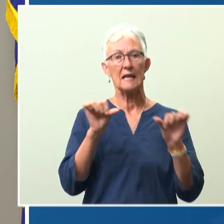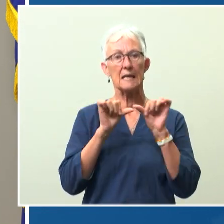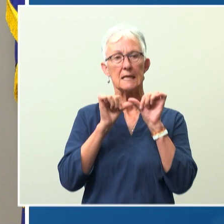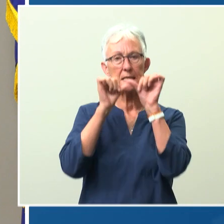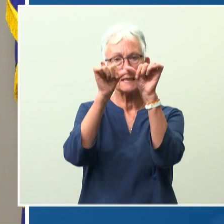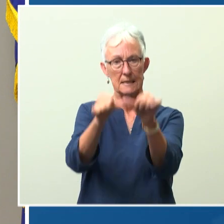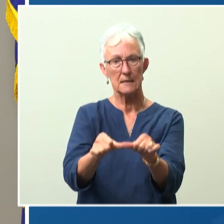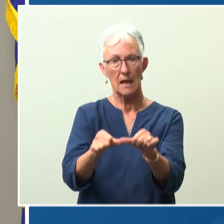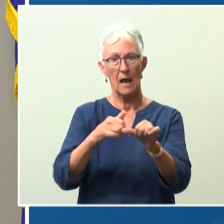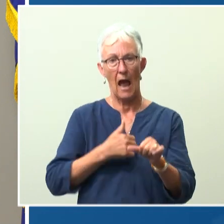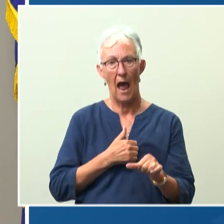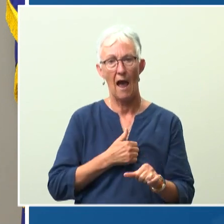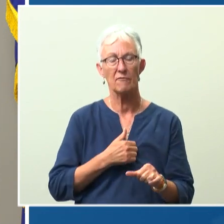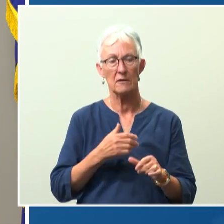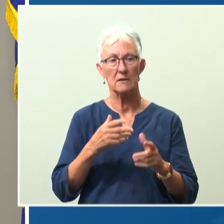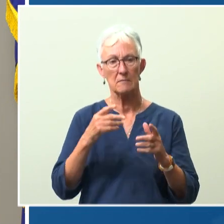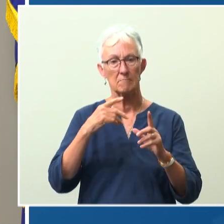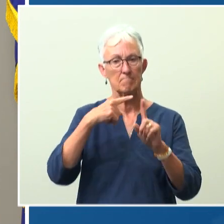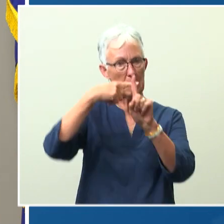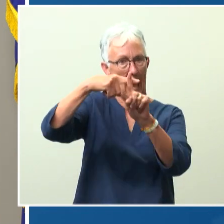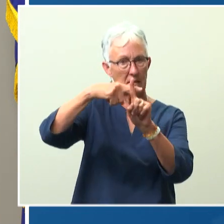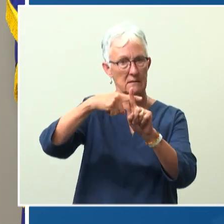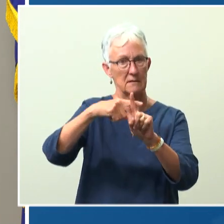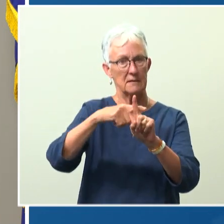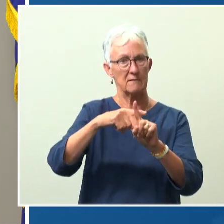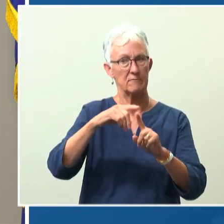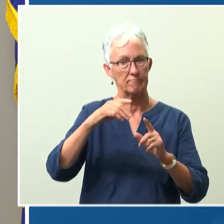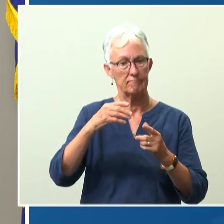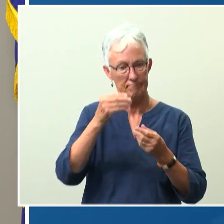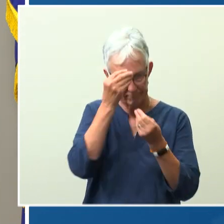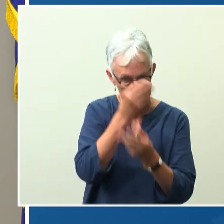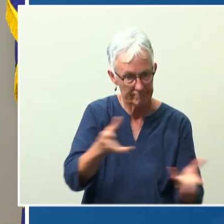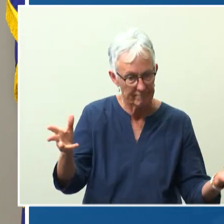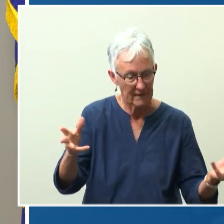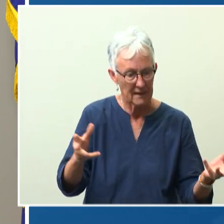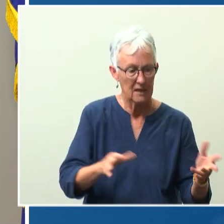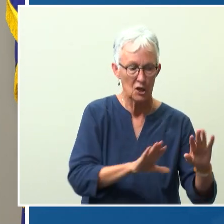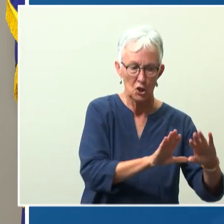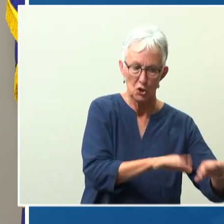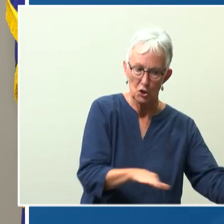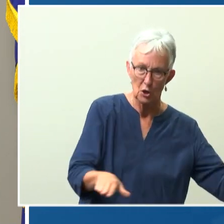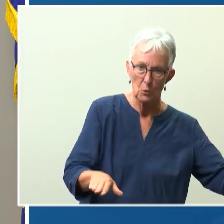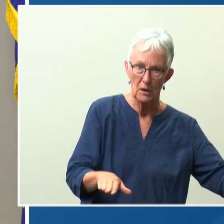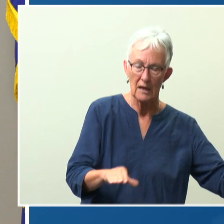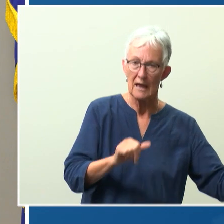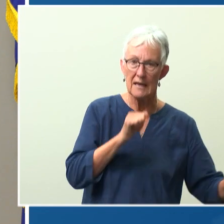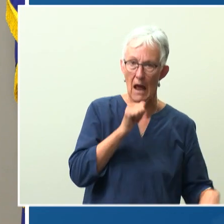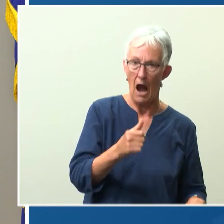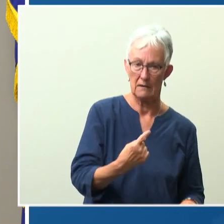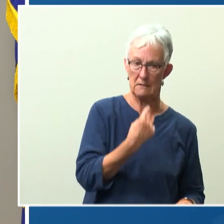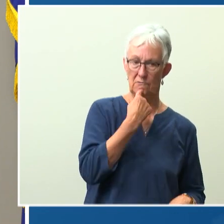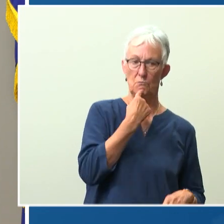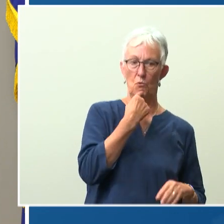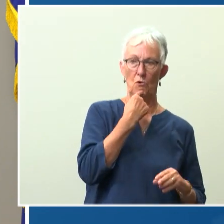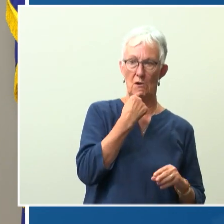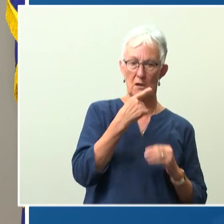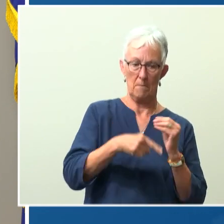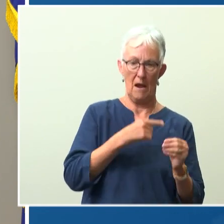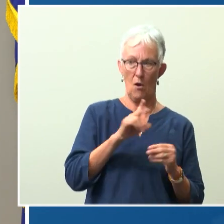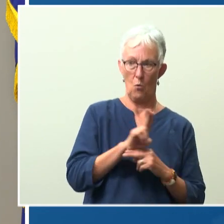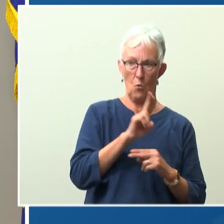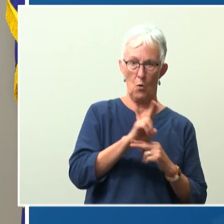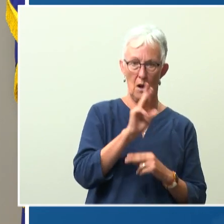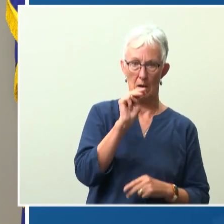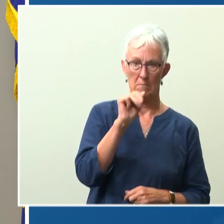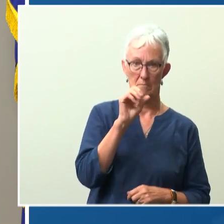children's sake. I promise you they are a lot less disappointed about wearing masks in school than they will be if they find out